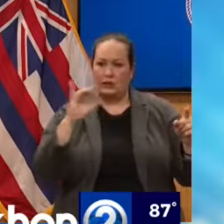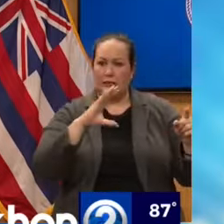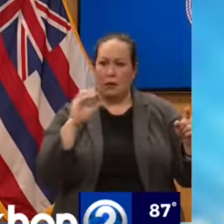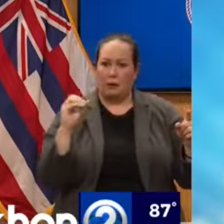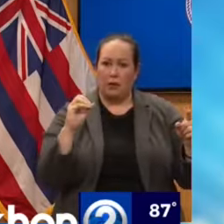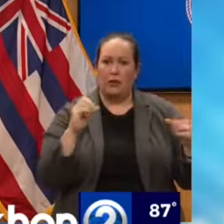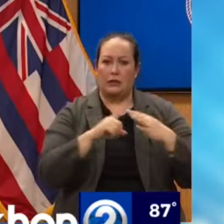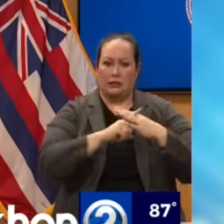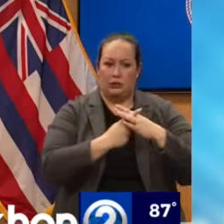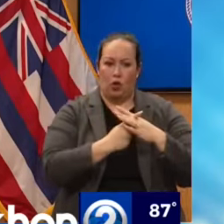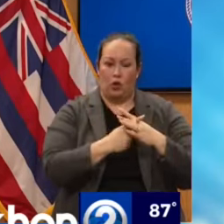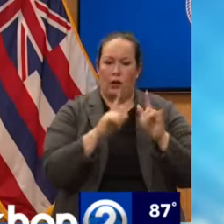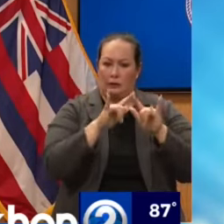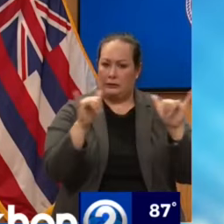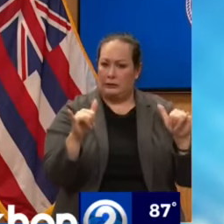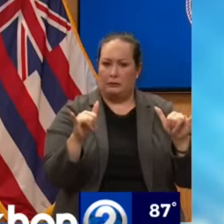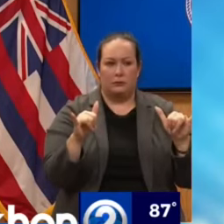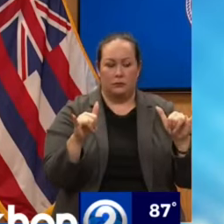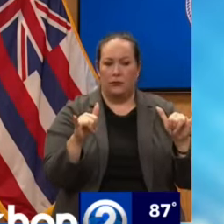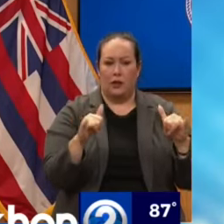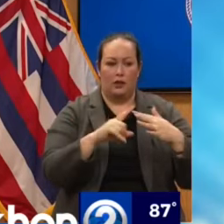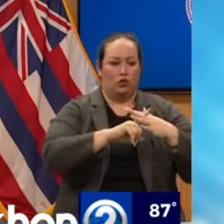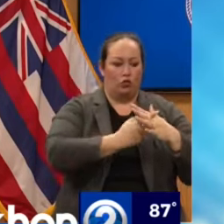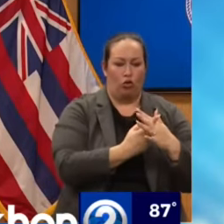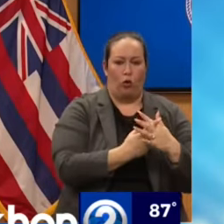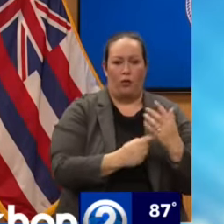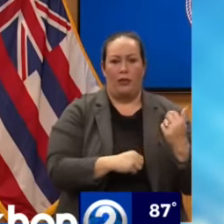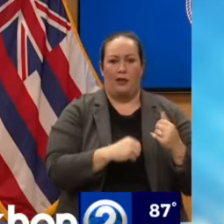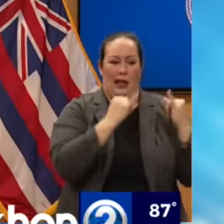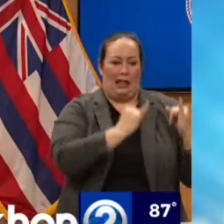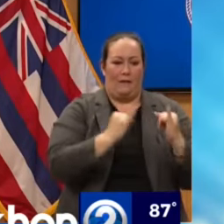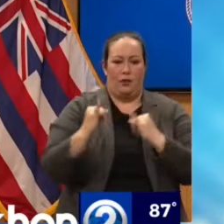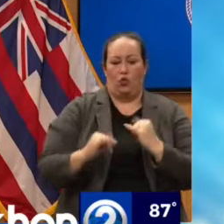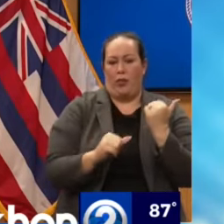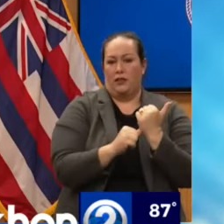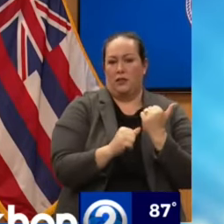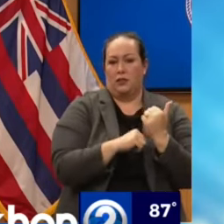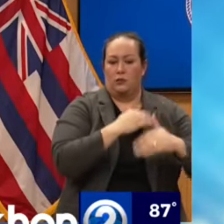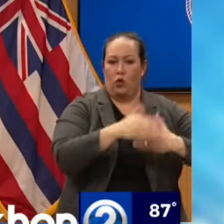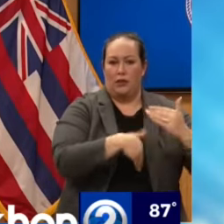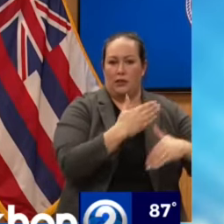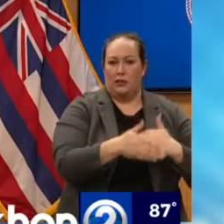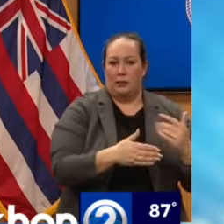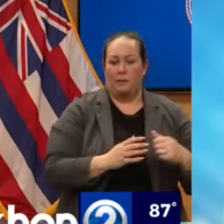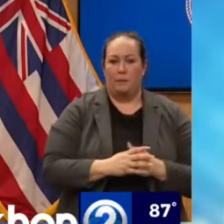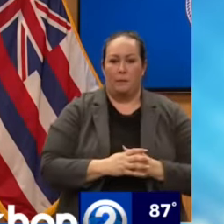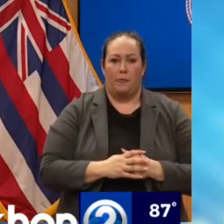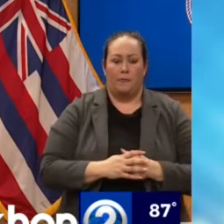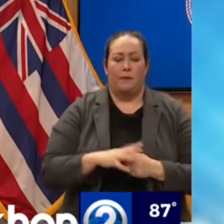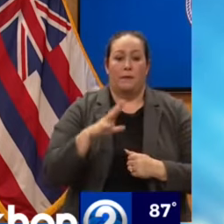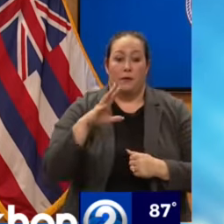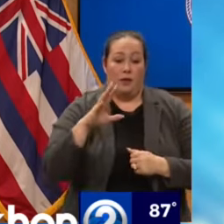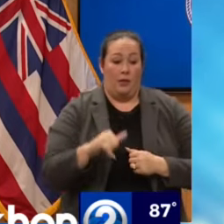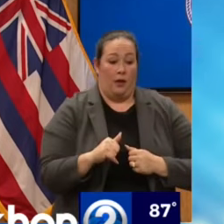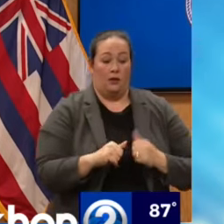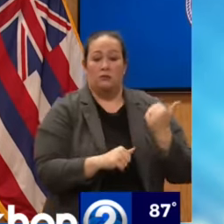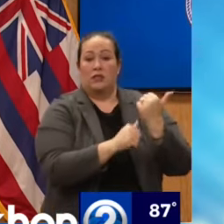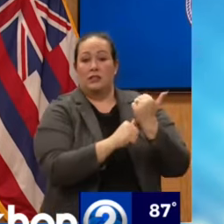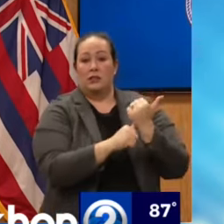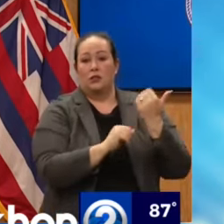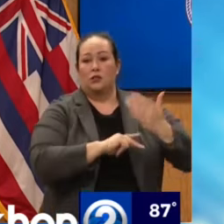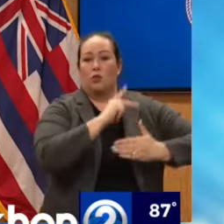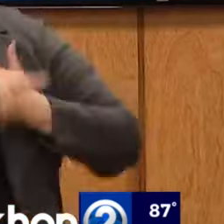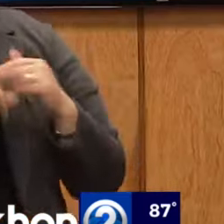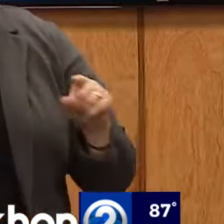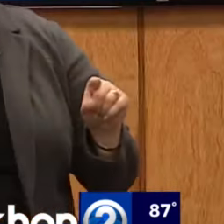simultaneously as you start the individual assistance process. In addition to that individual assistance program, we